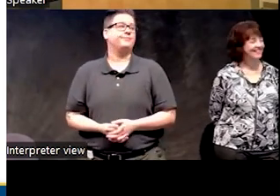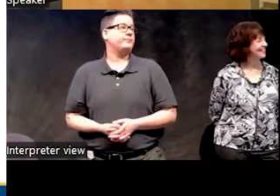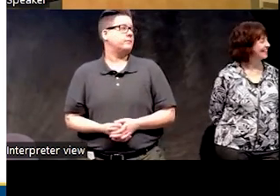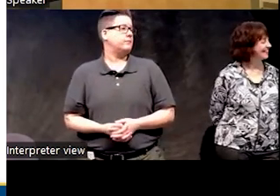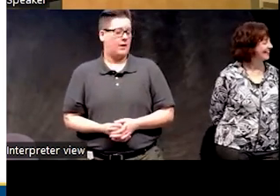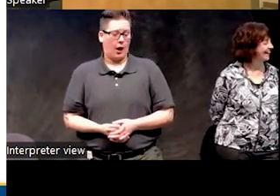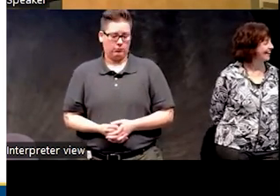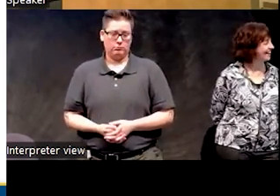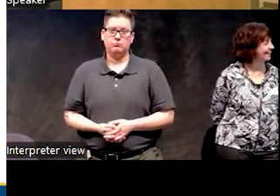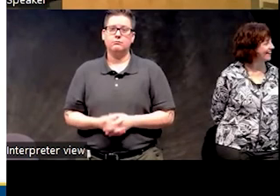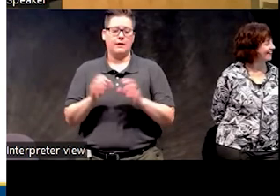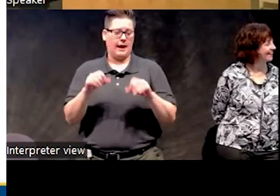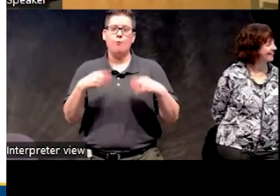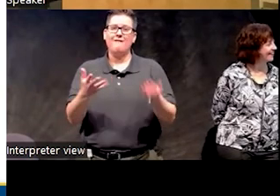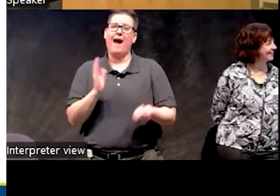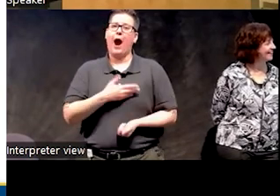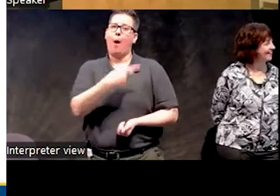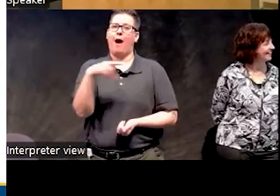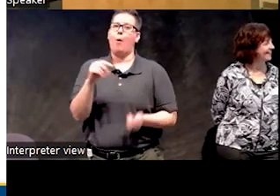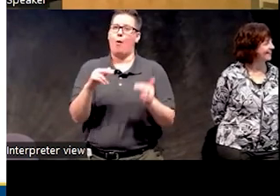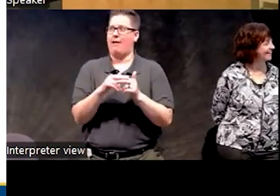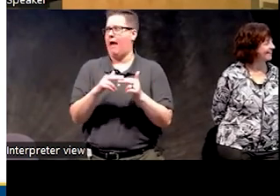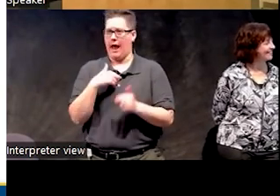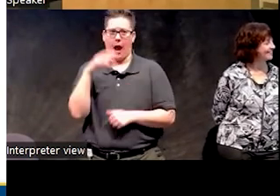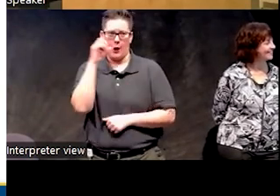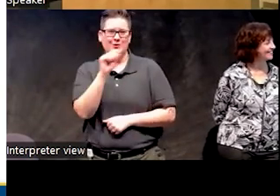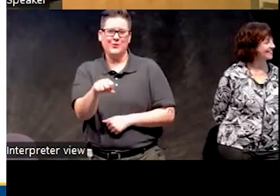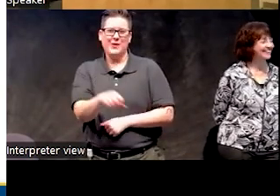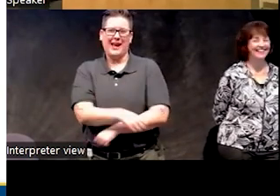Can, oh, can we provide our PowerPoint slides? I assume. Yes.